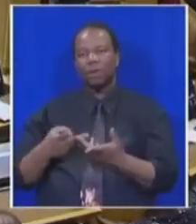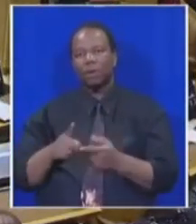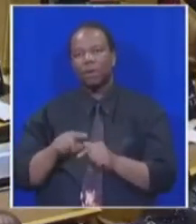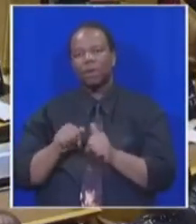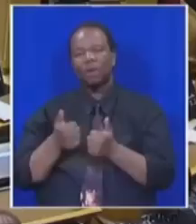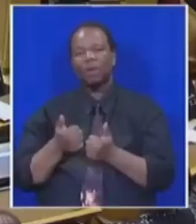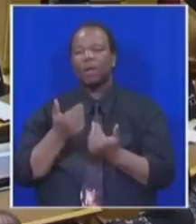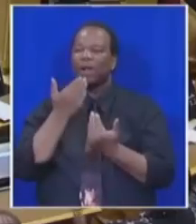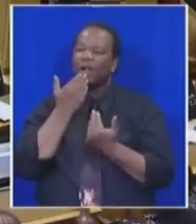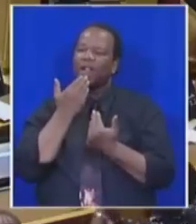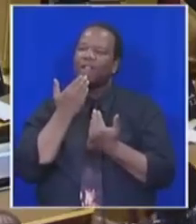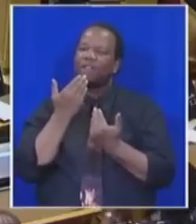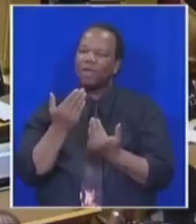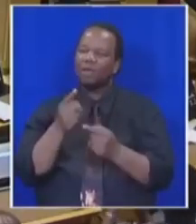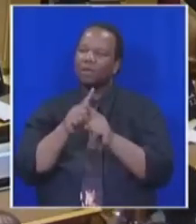-Gamandla.